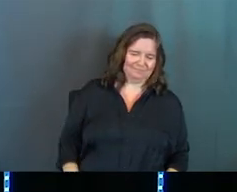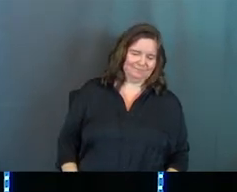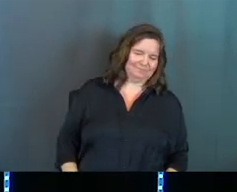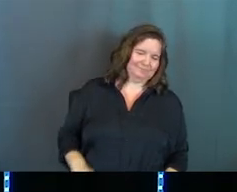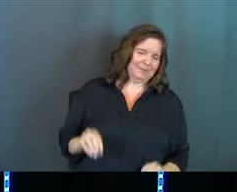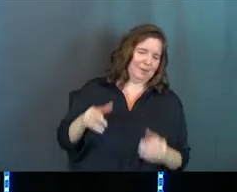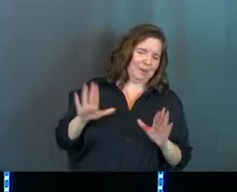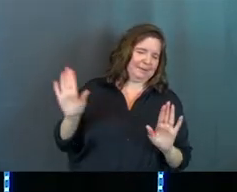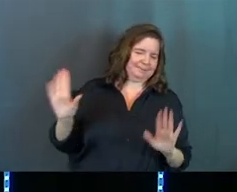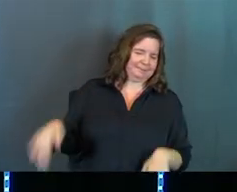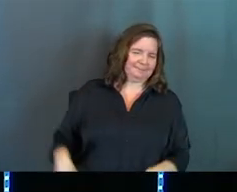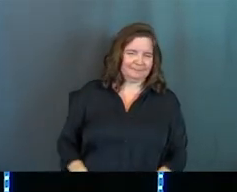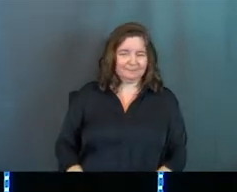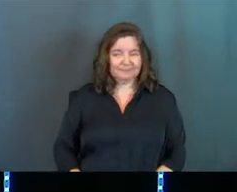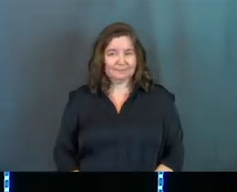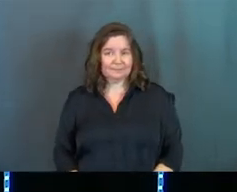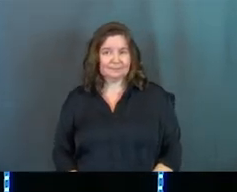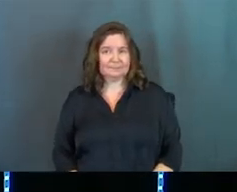There's no way to do it.